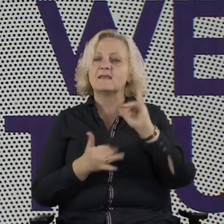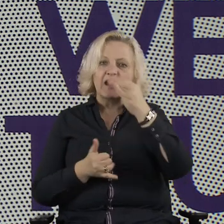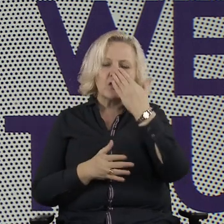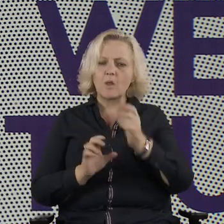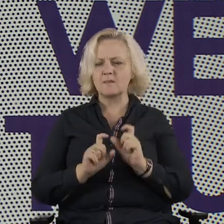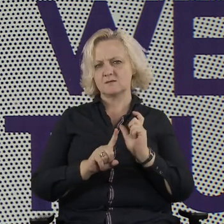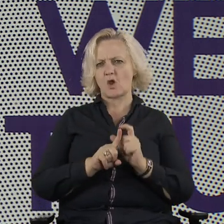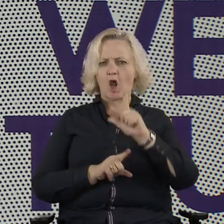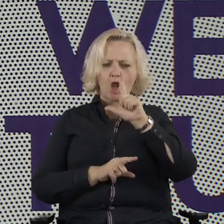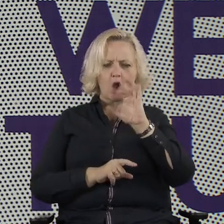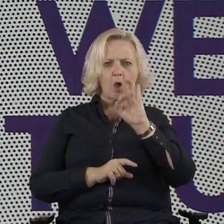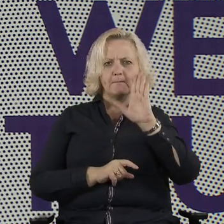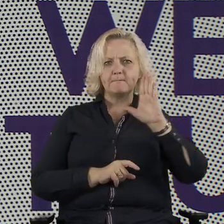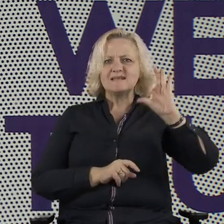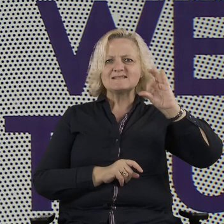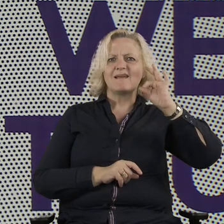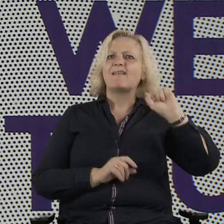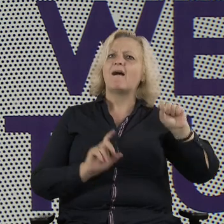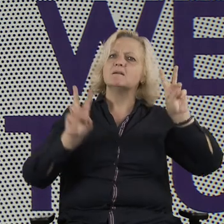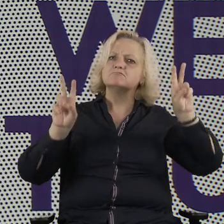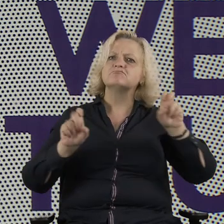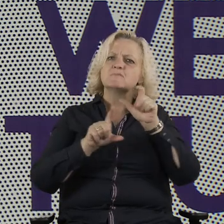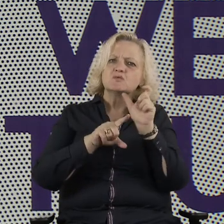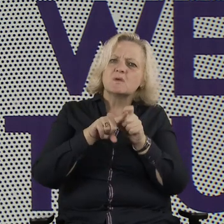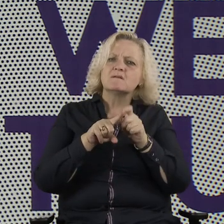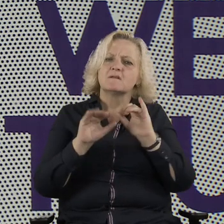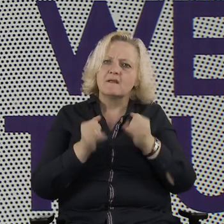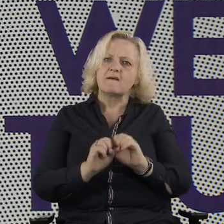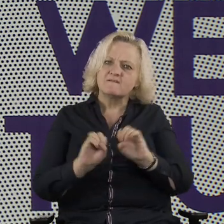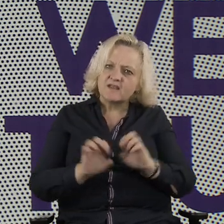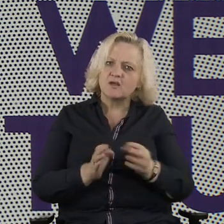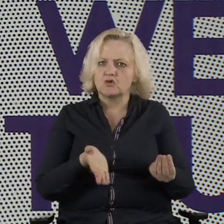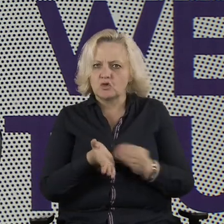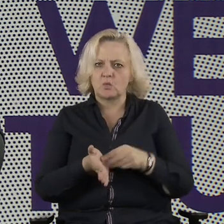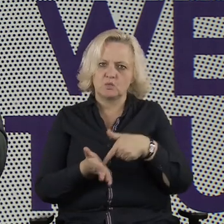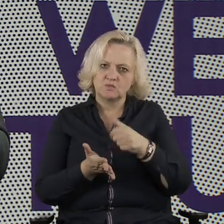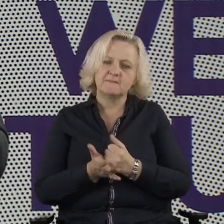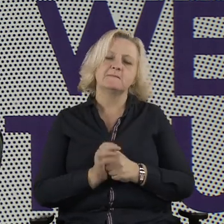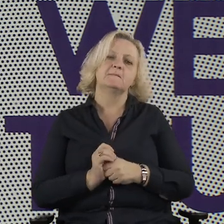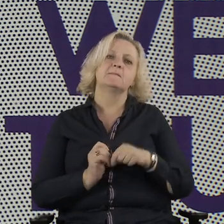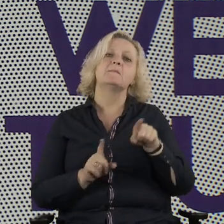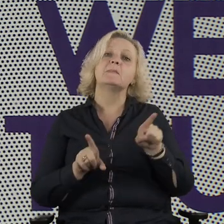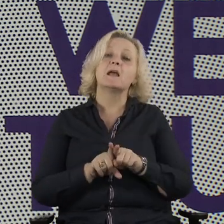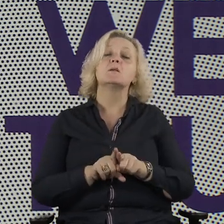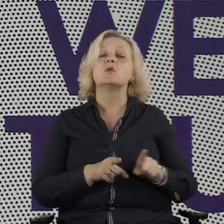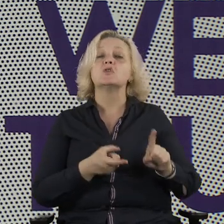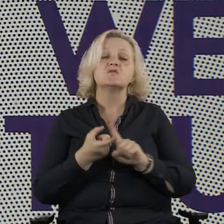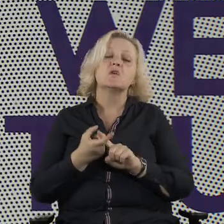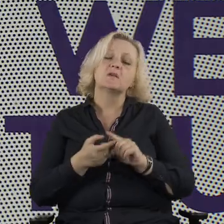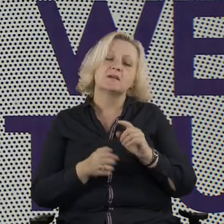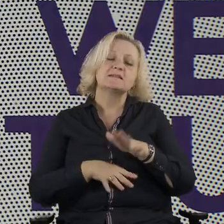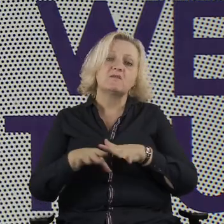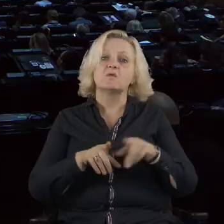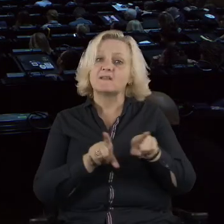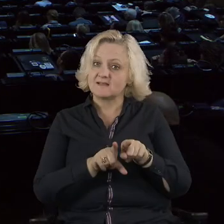-governmental organizations, labor unions alike, all engage in the act of lobbying. We spoke about the need for high ranking politicians and